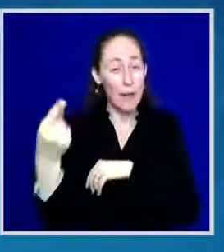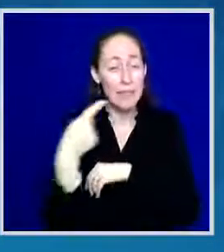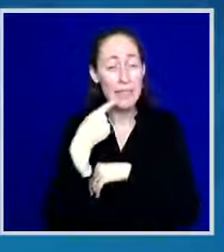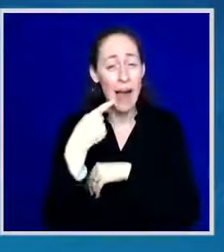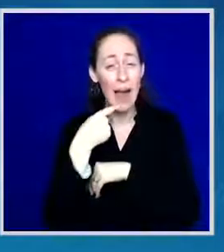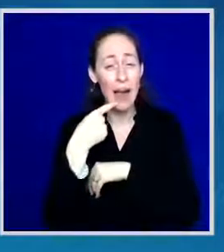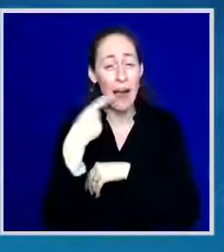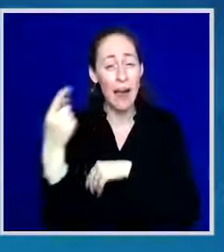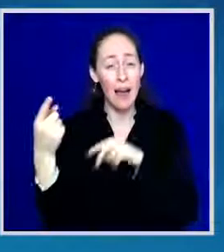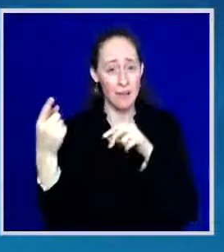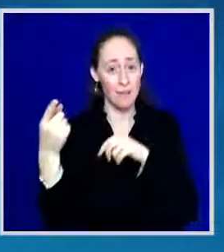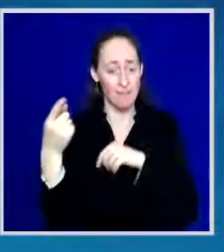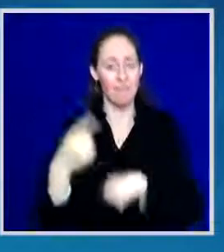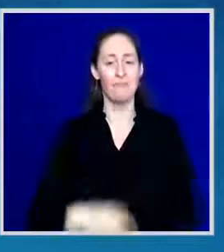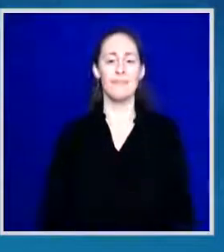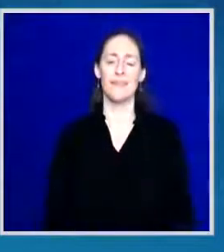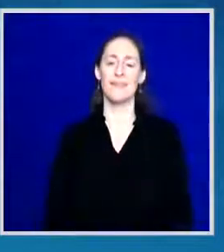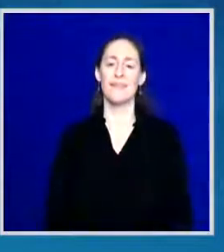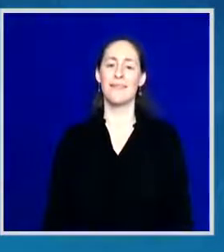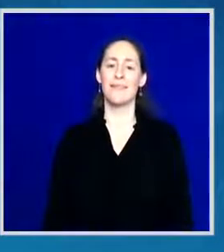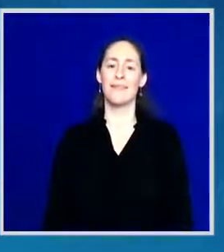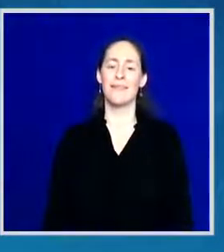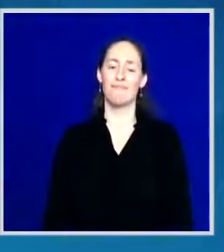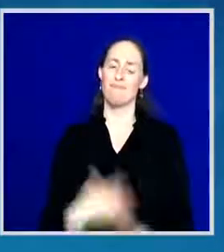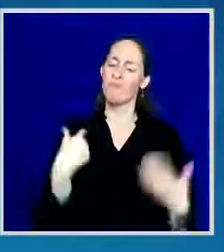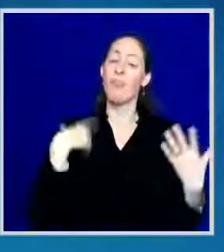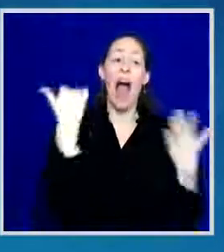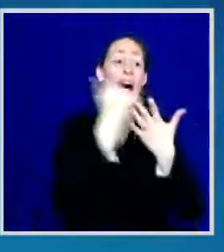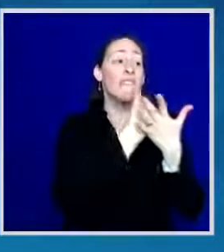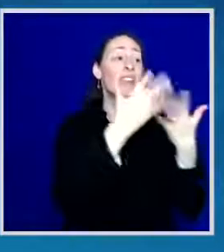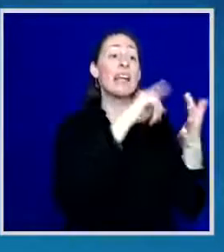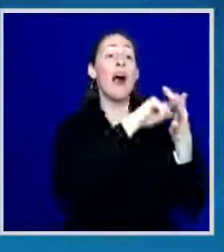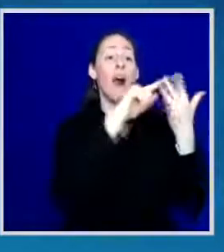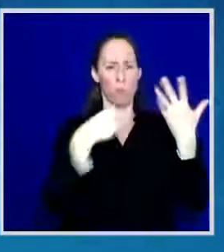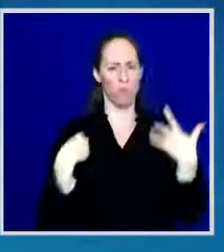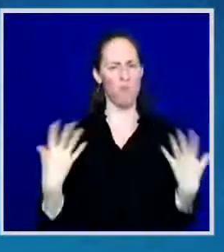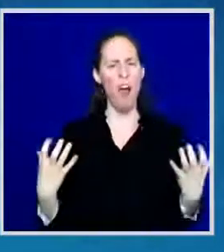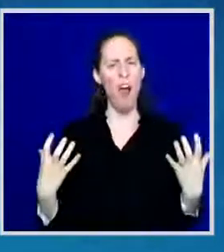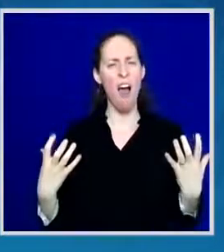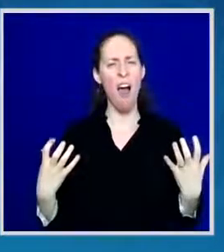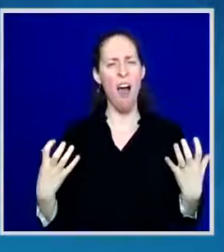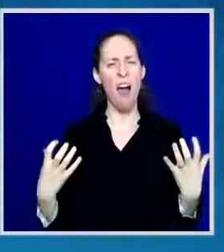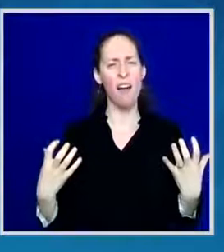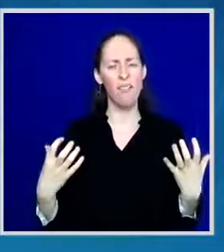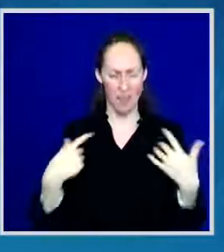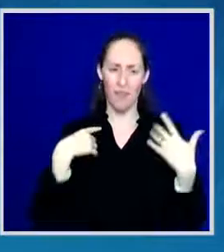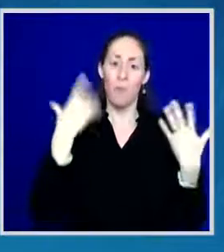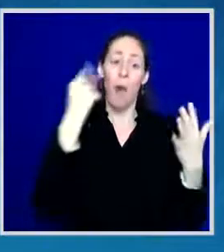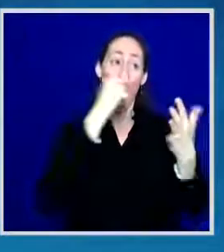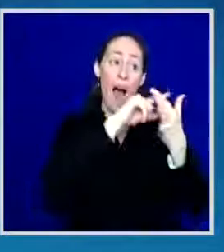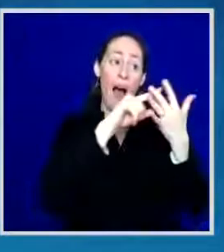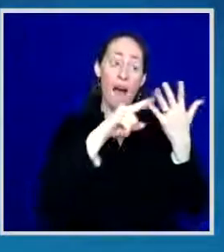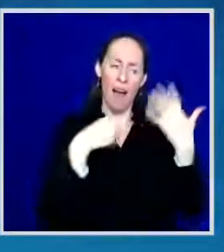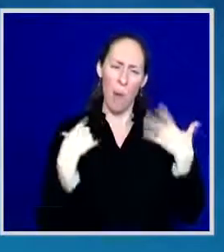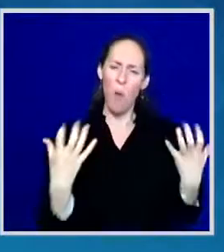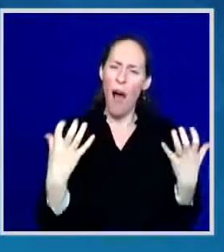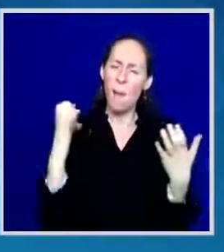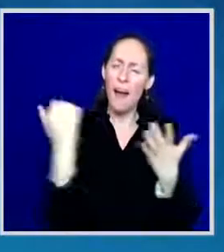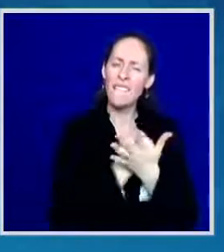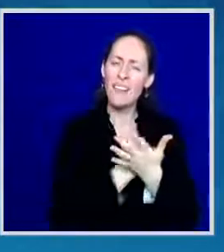I want to be everything. I want to be everything. Right?